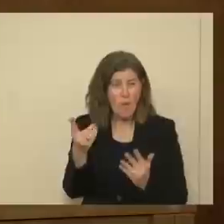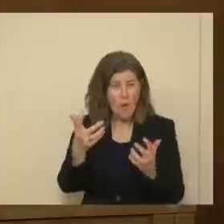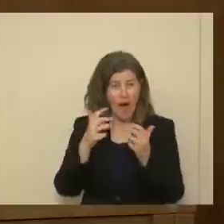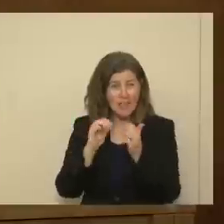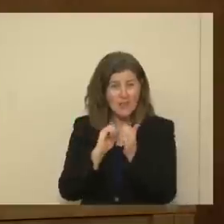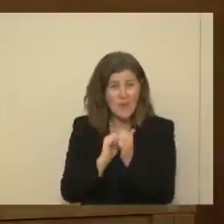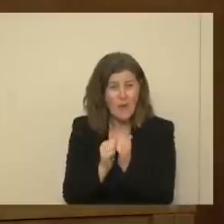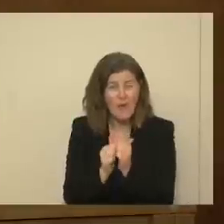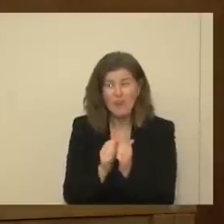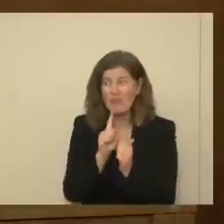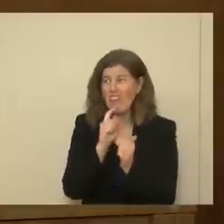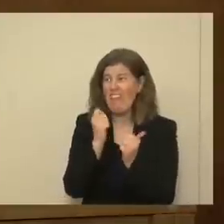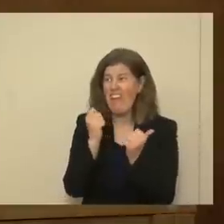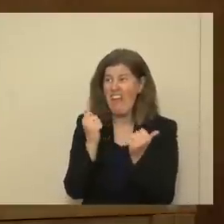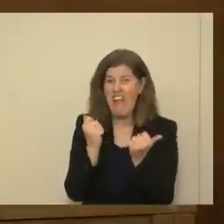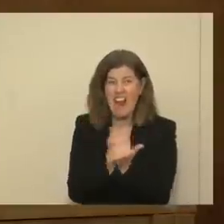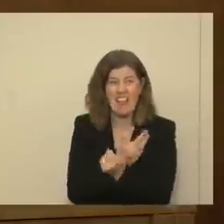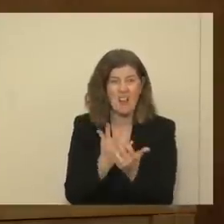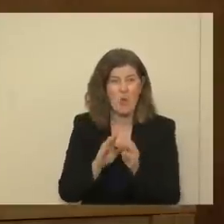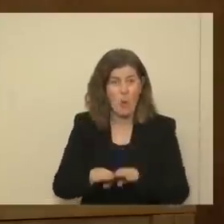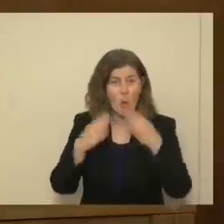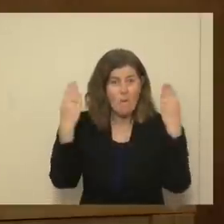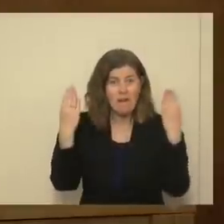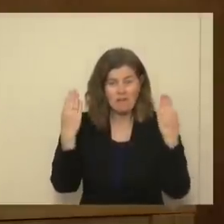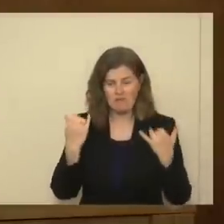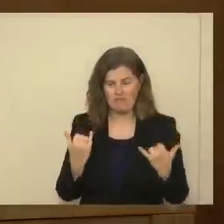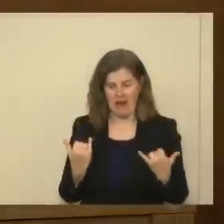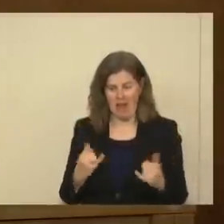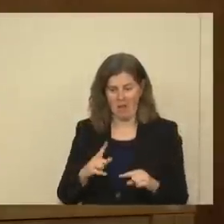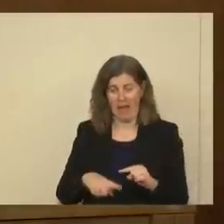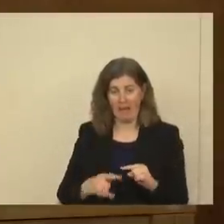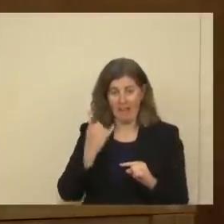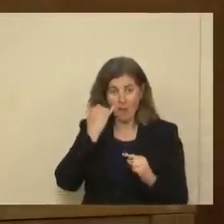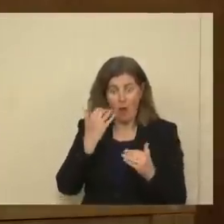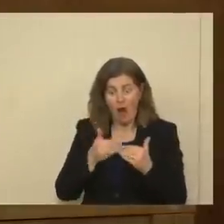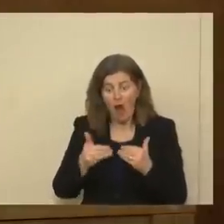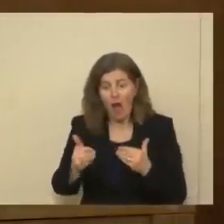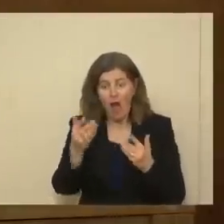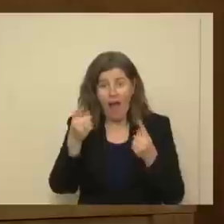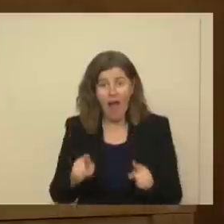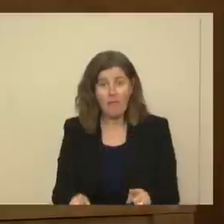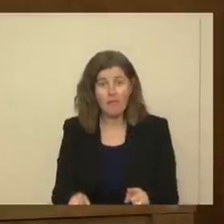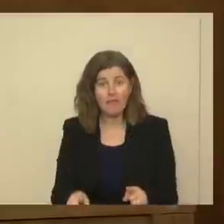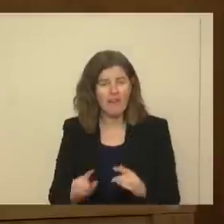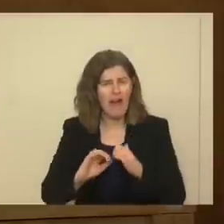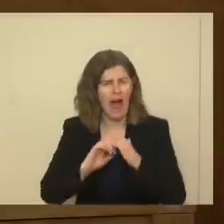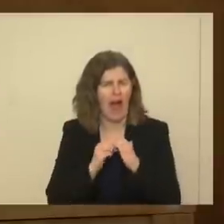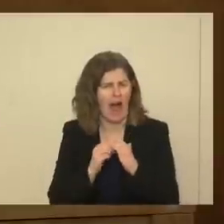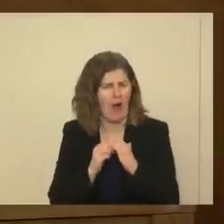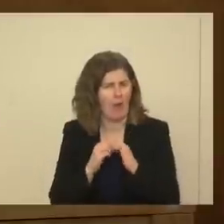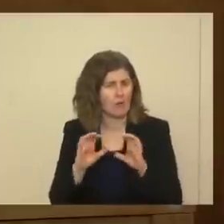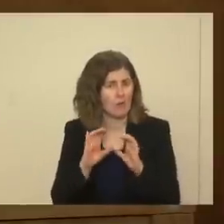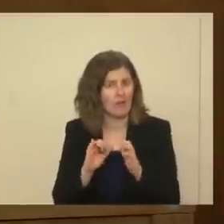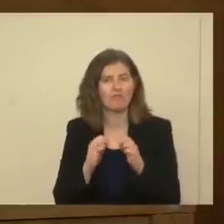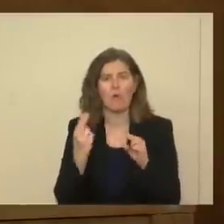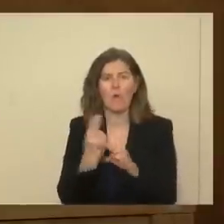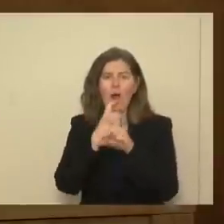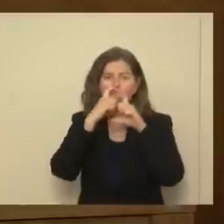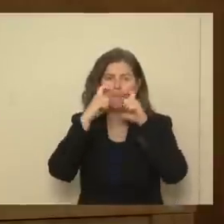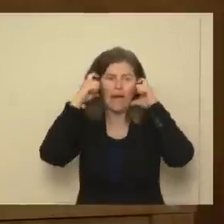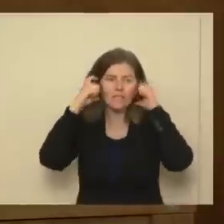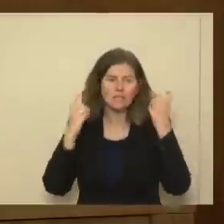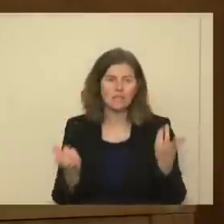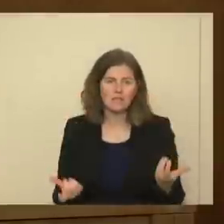or anything that we can't do now to happen, and the way every New Mexican can do that is wear a